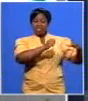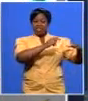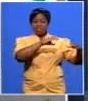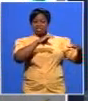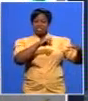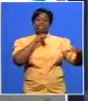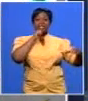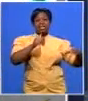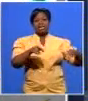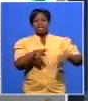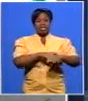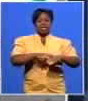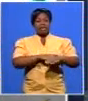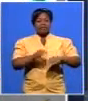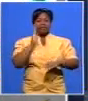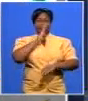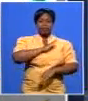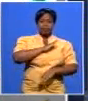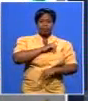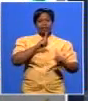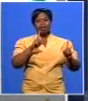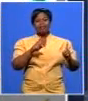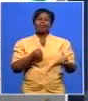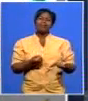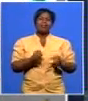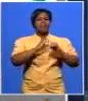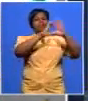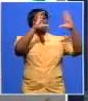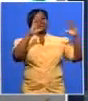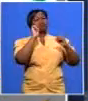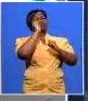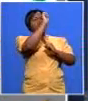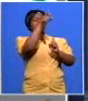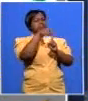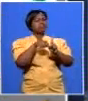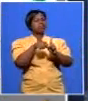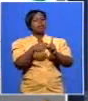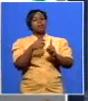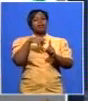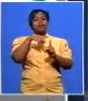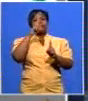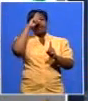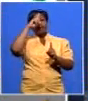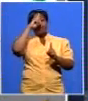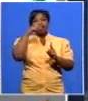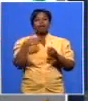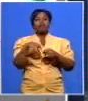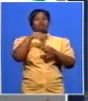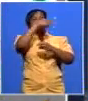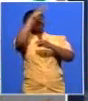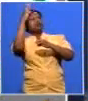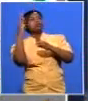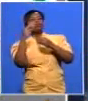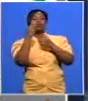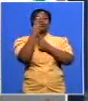party so they abandoned the vision of Nelson Mandela of the rainbow nation one nation and one future which